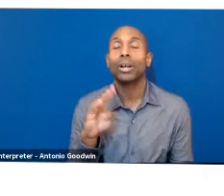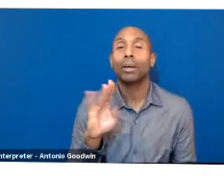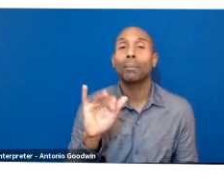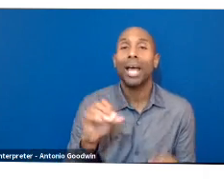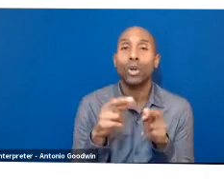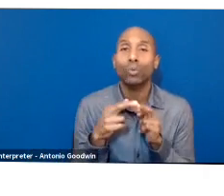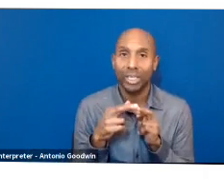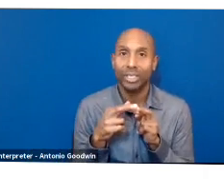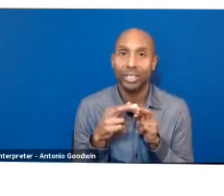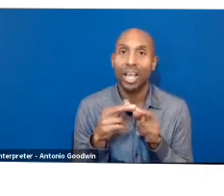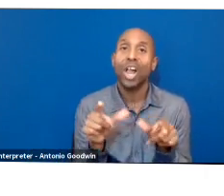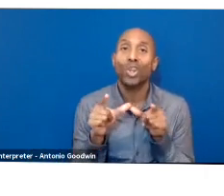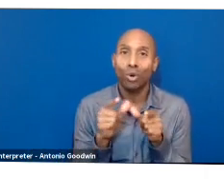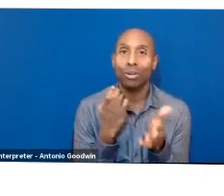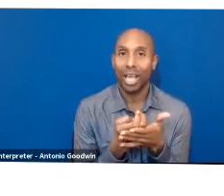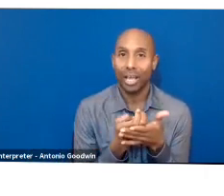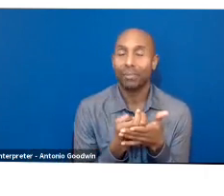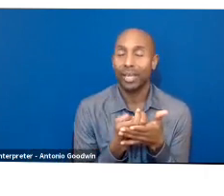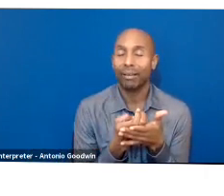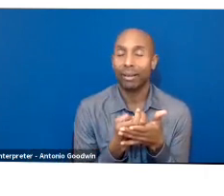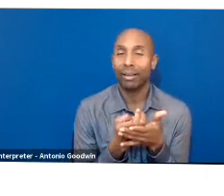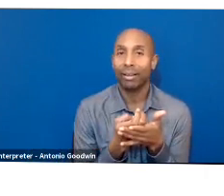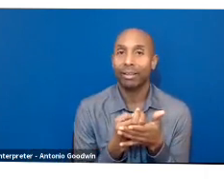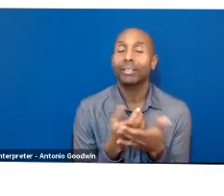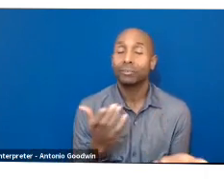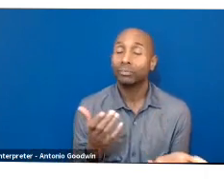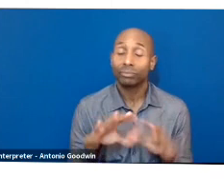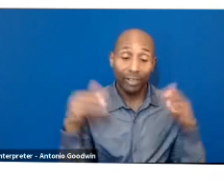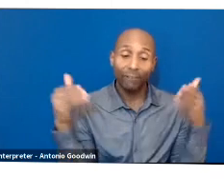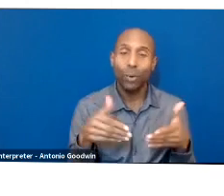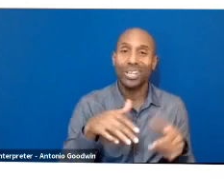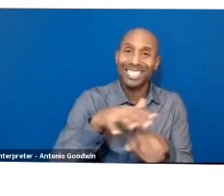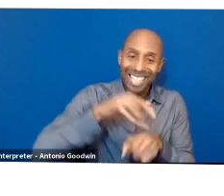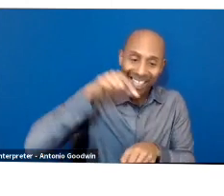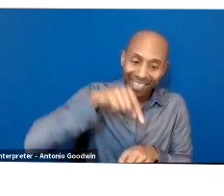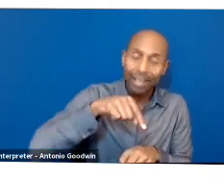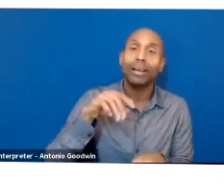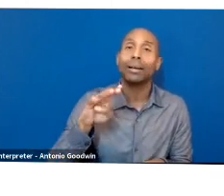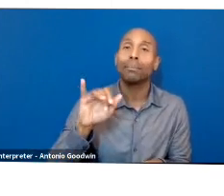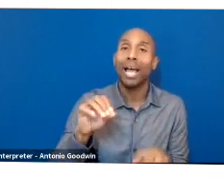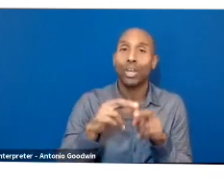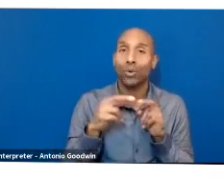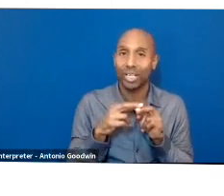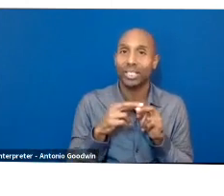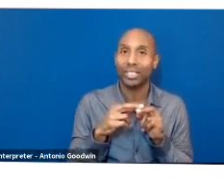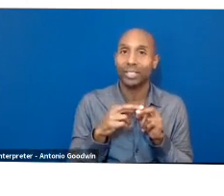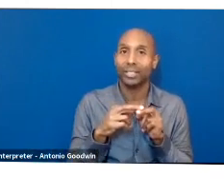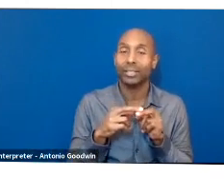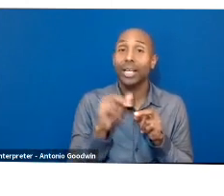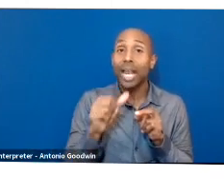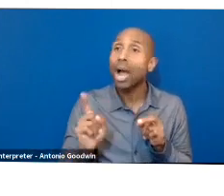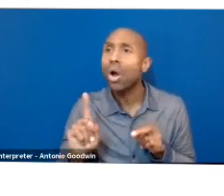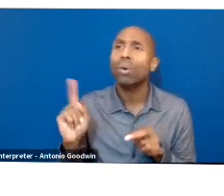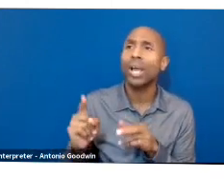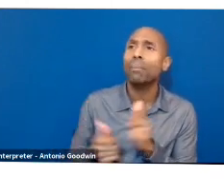down, but decentralizing and relocalizing and focusing on bioregions rather than where the cheapest